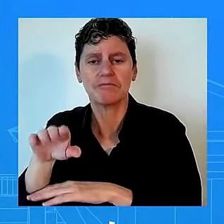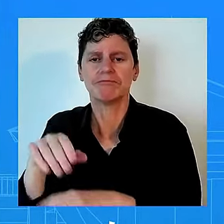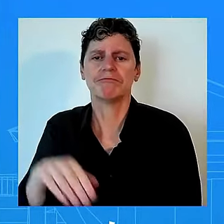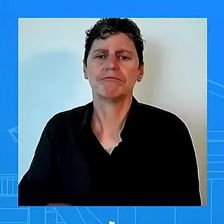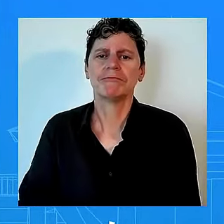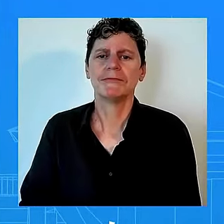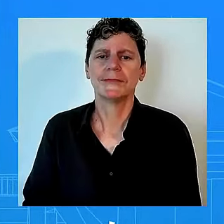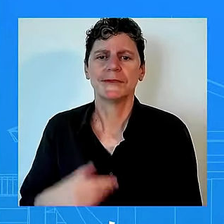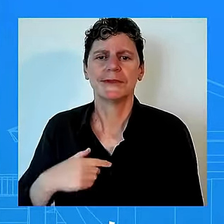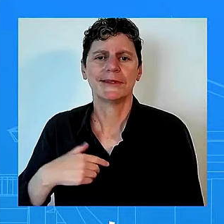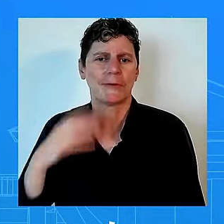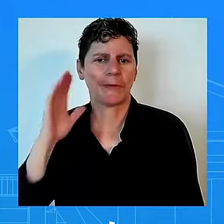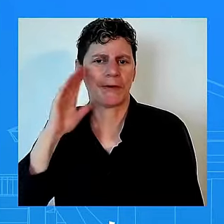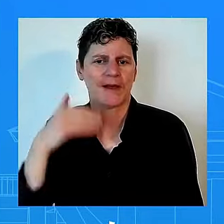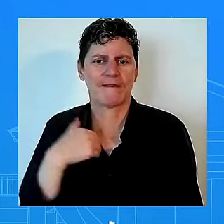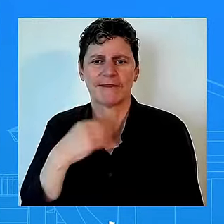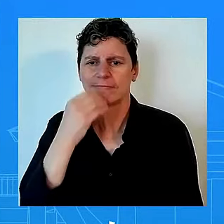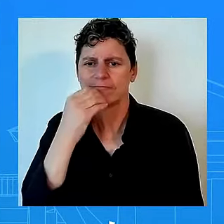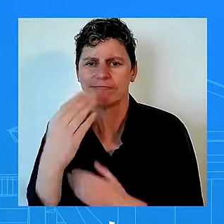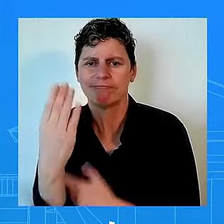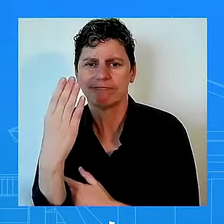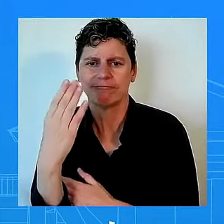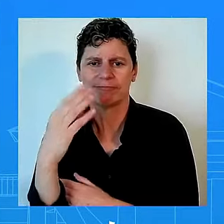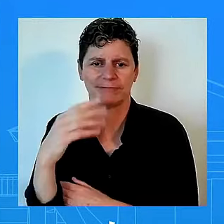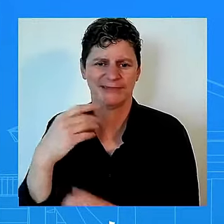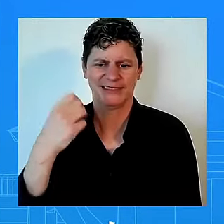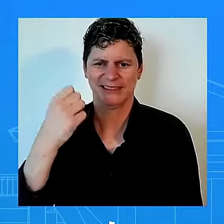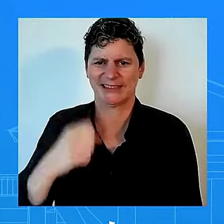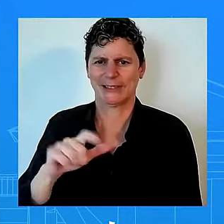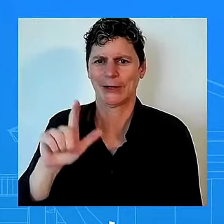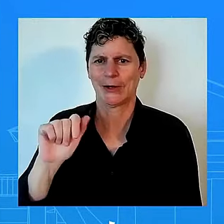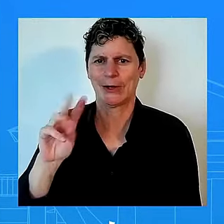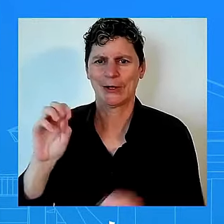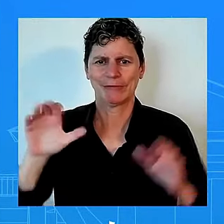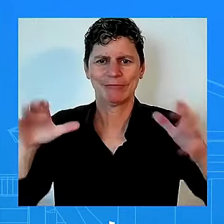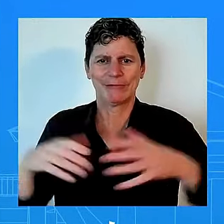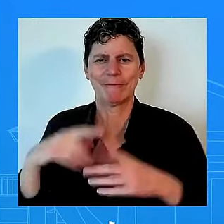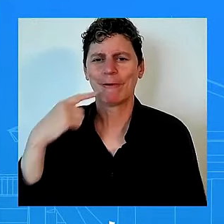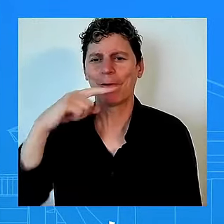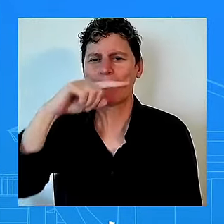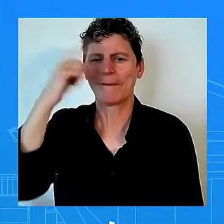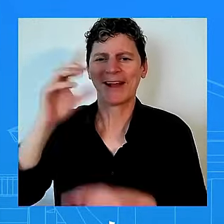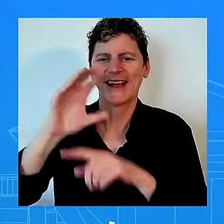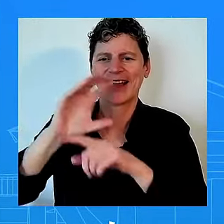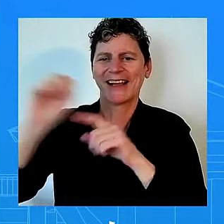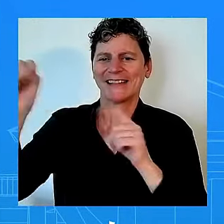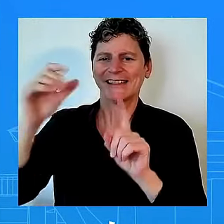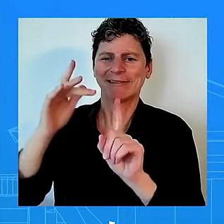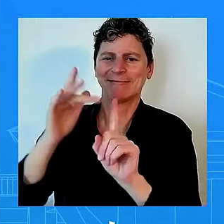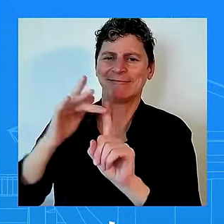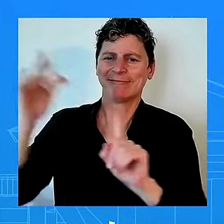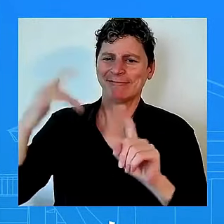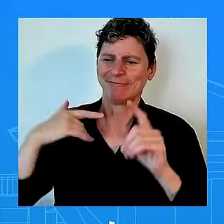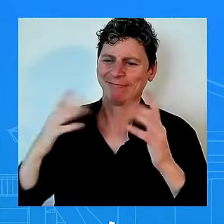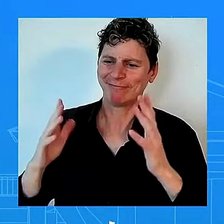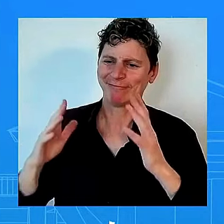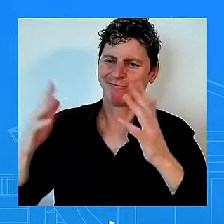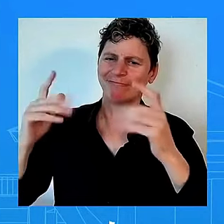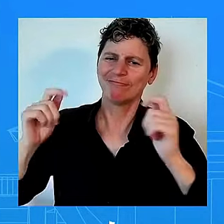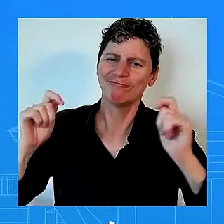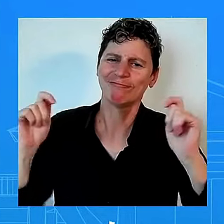and legacy of black americans and the institutions they have created in addition to today's brunch and celebration of black excellence